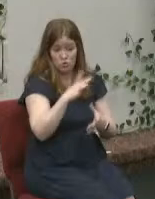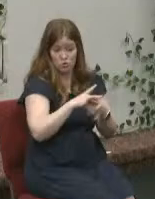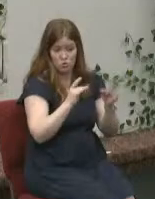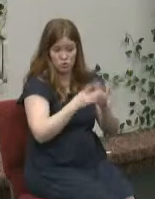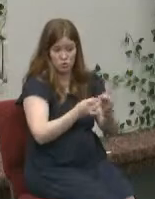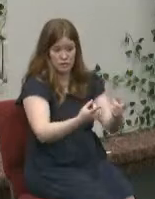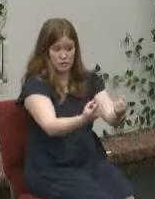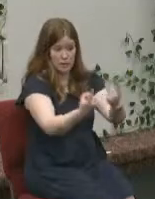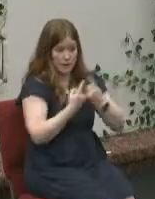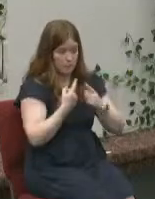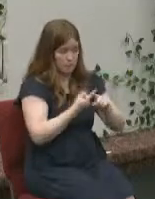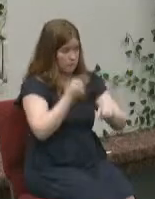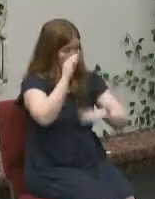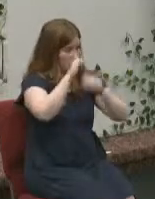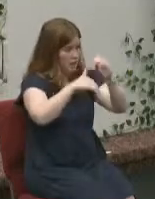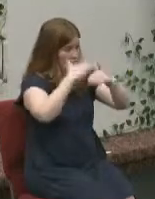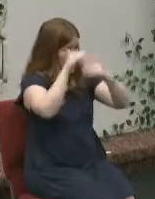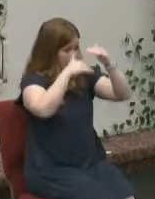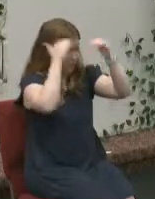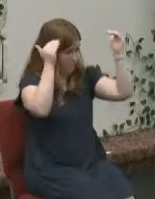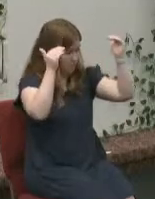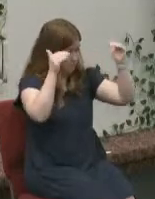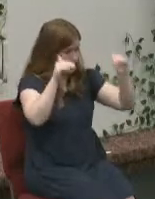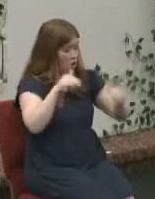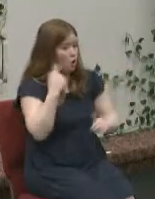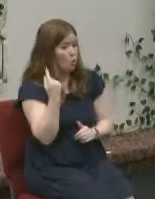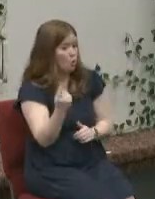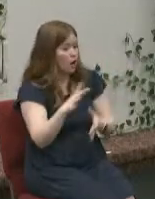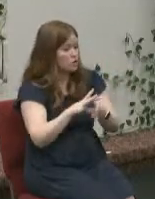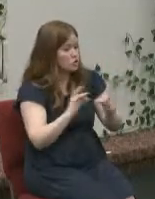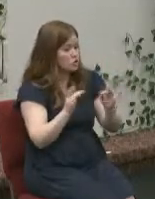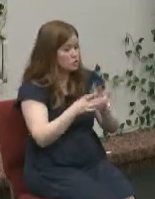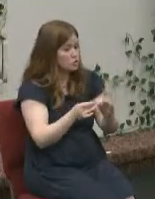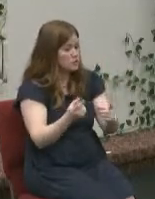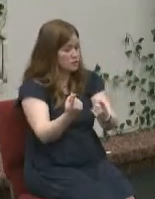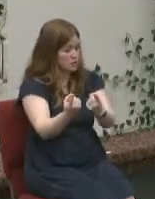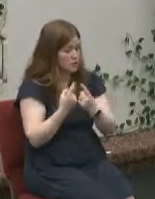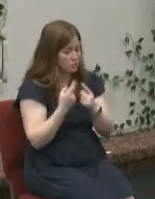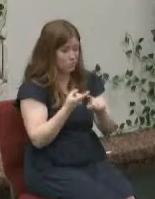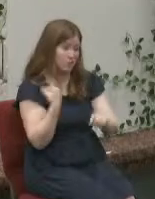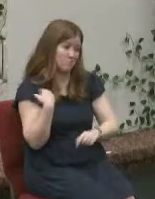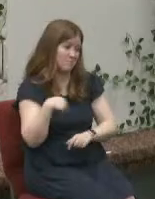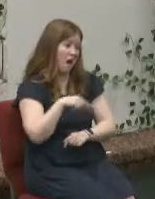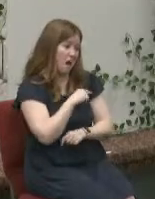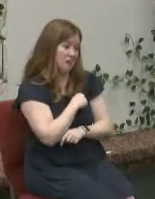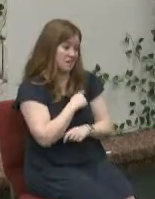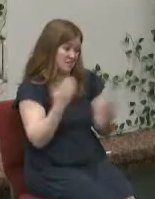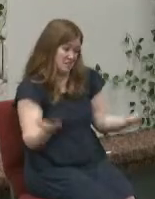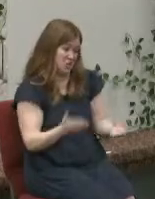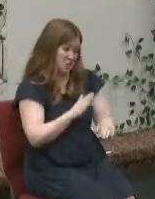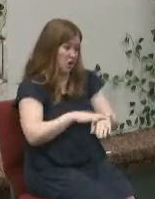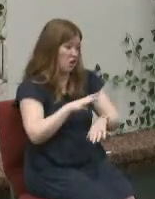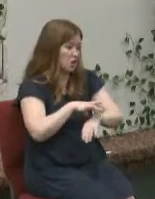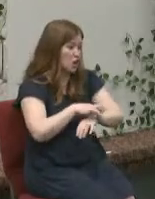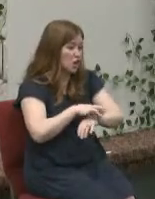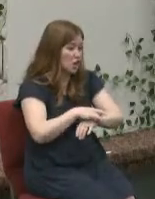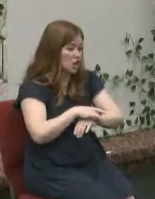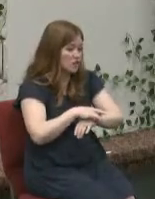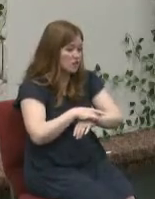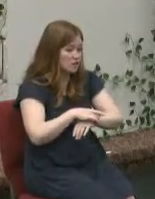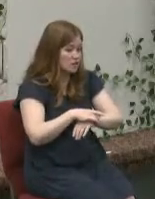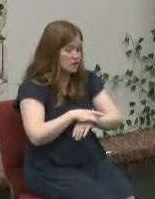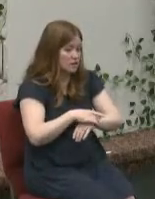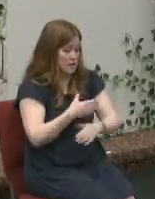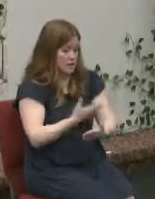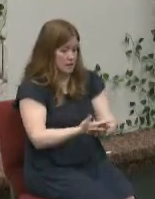us from heaven one of the stories comes from us on earth see they